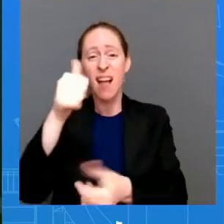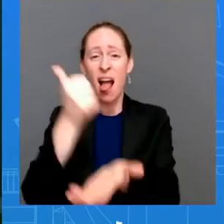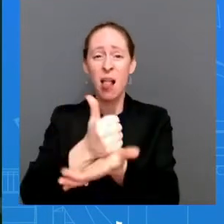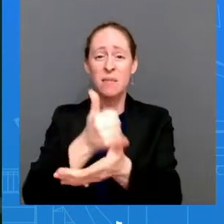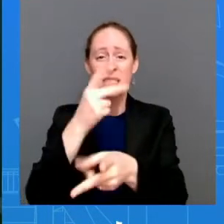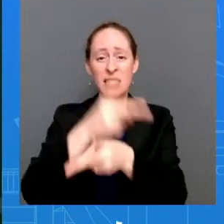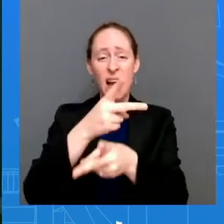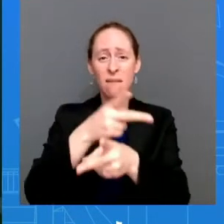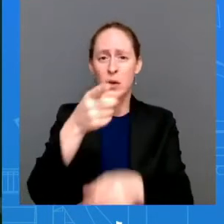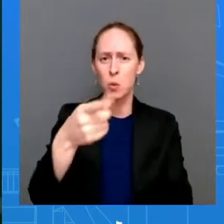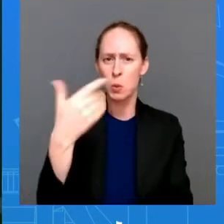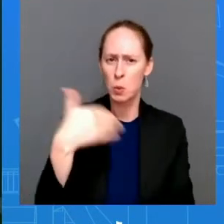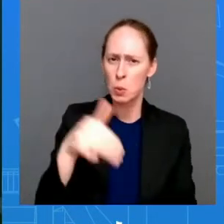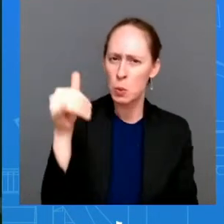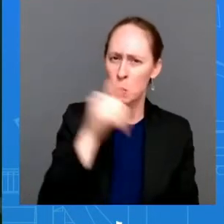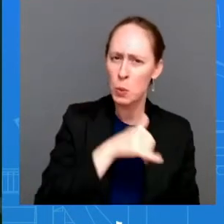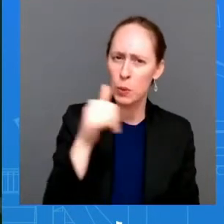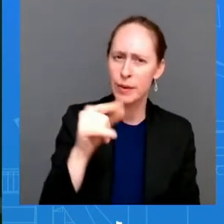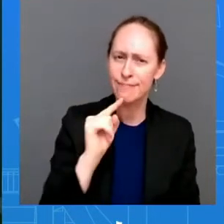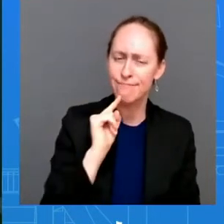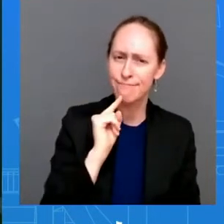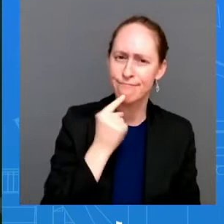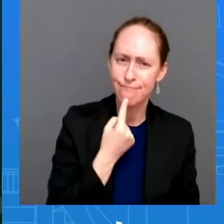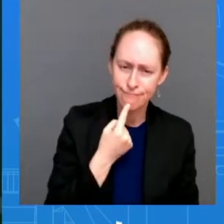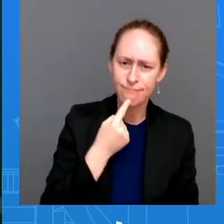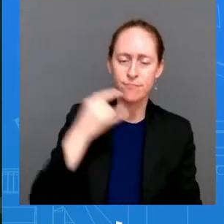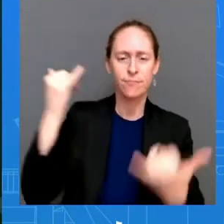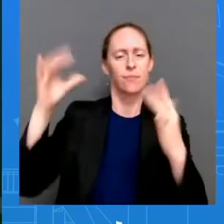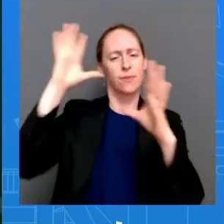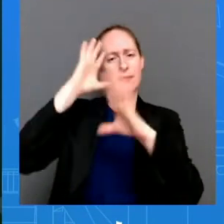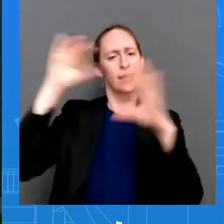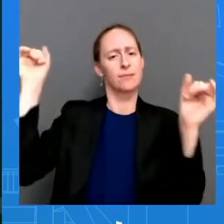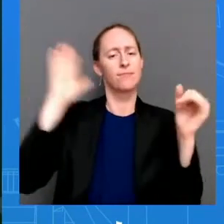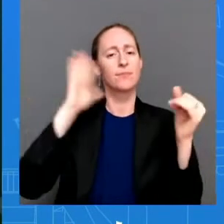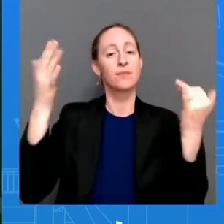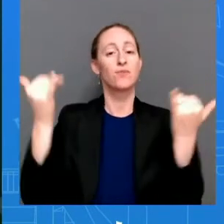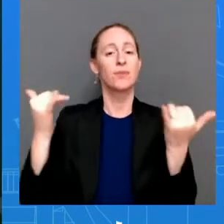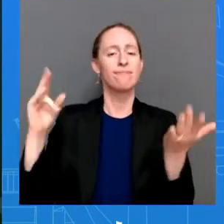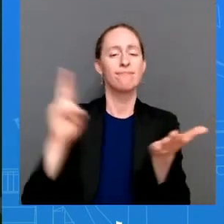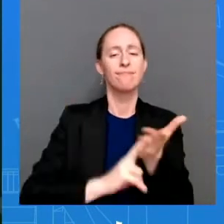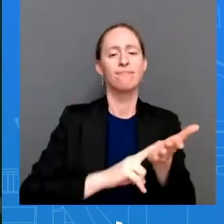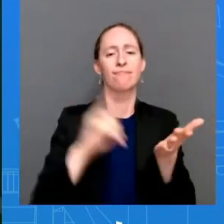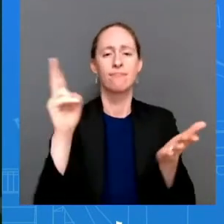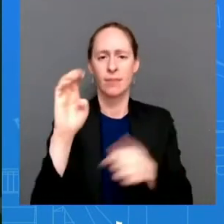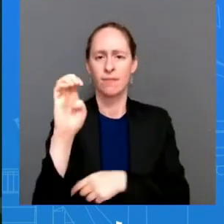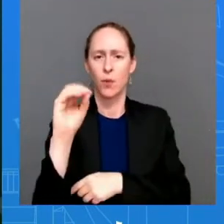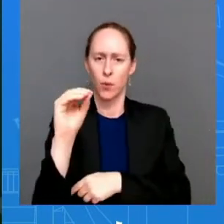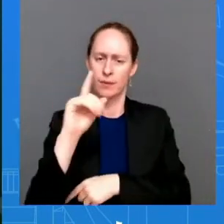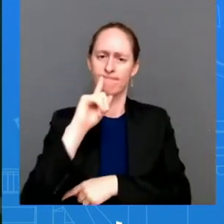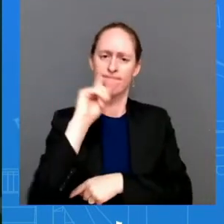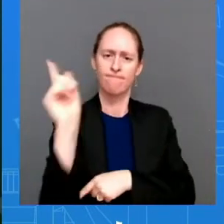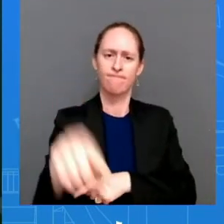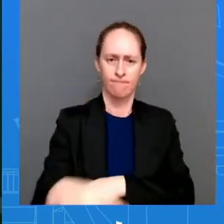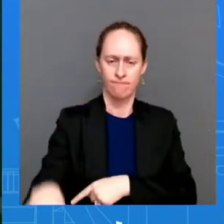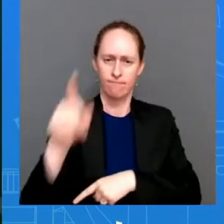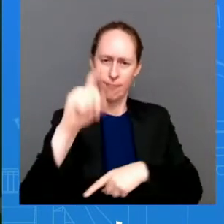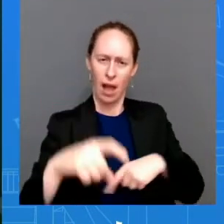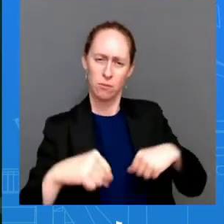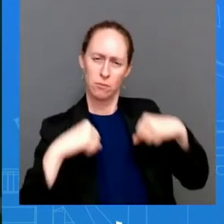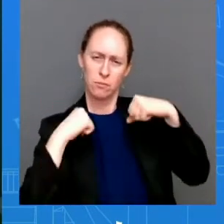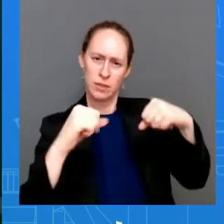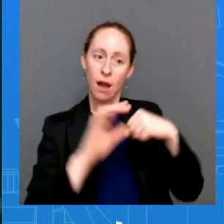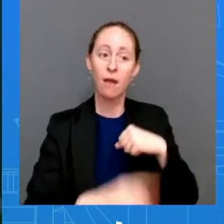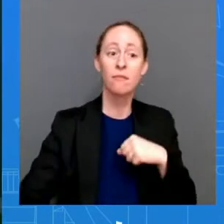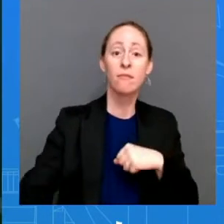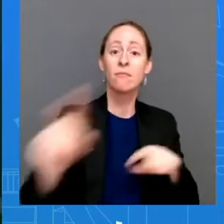contraception and the ability to travel today the president is directing the secretary of health and human services to